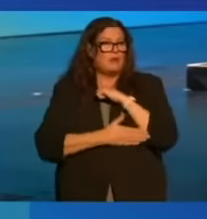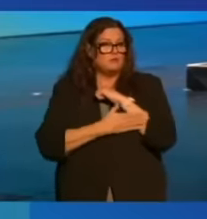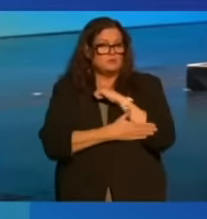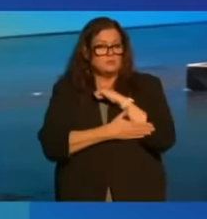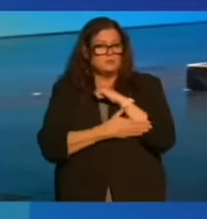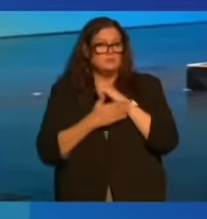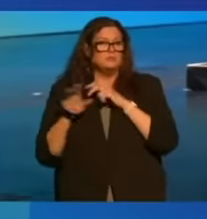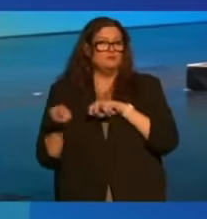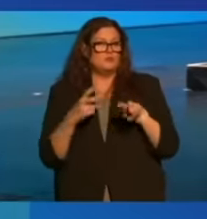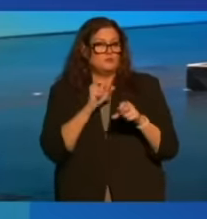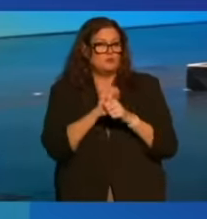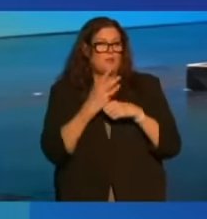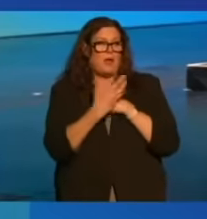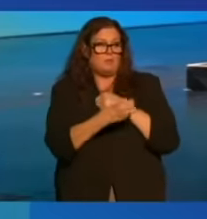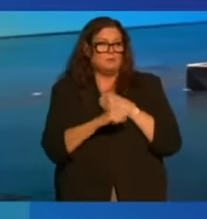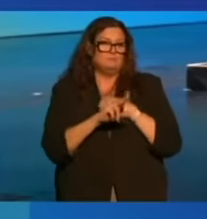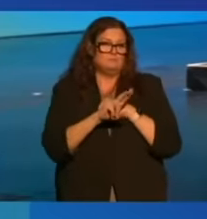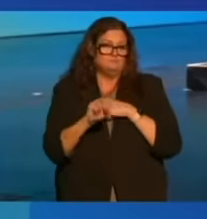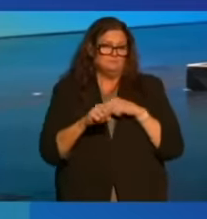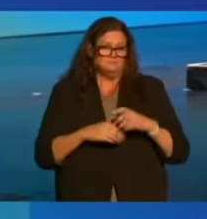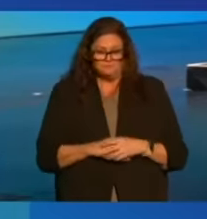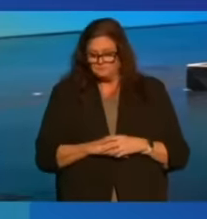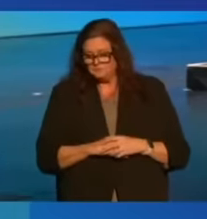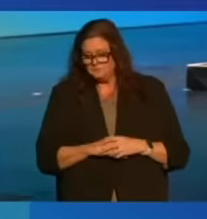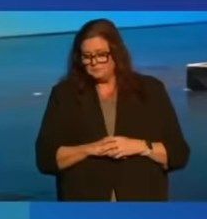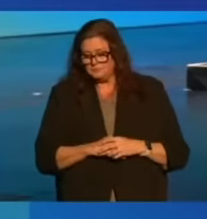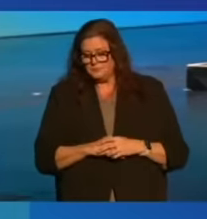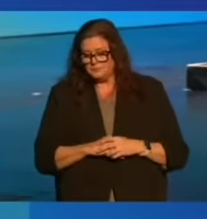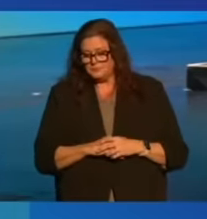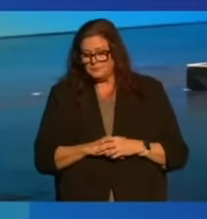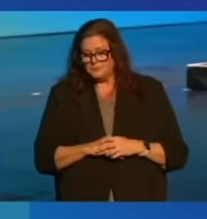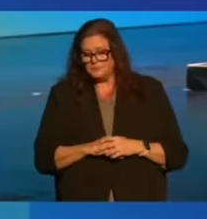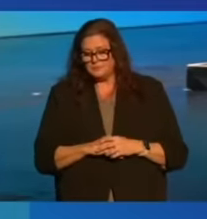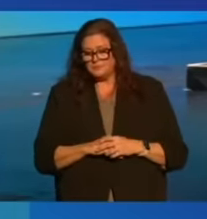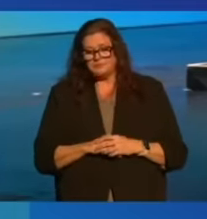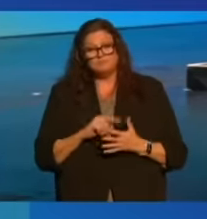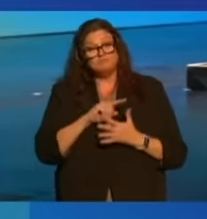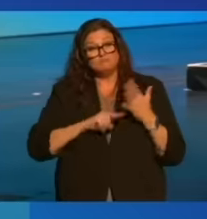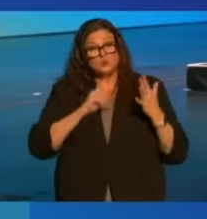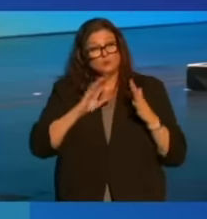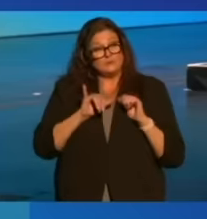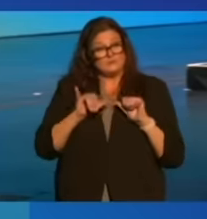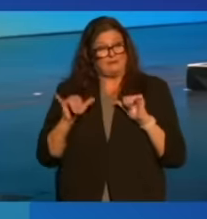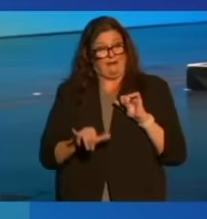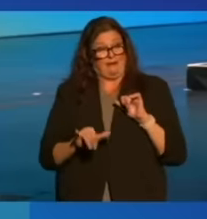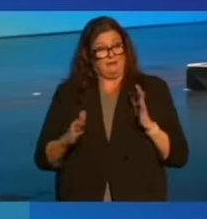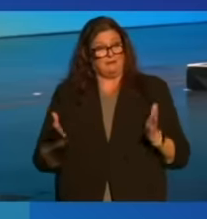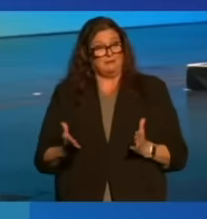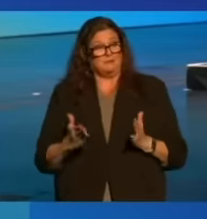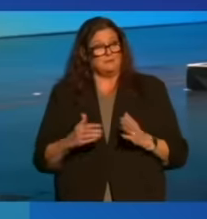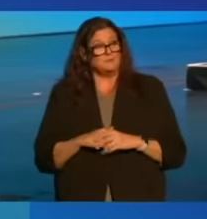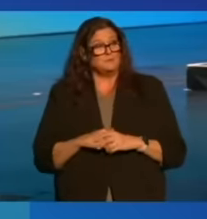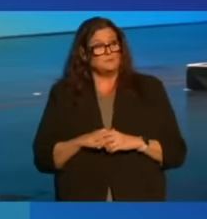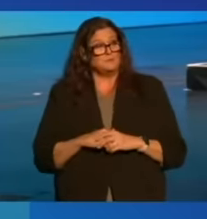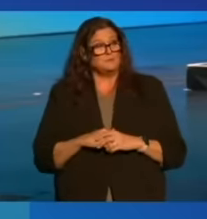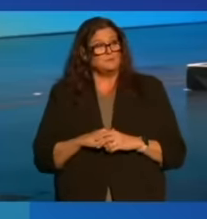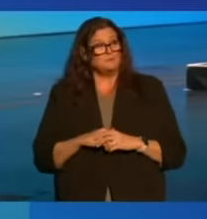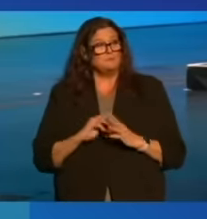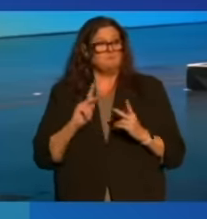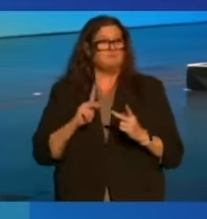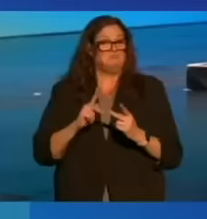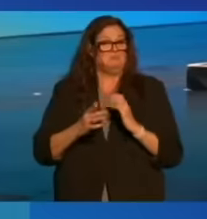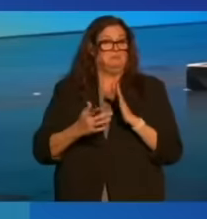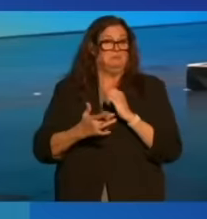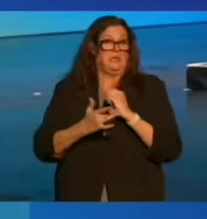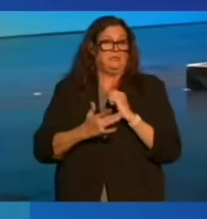jobs out of the country. And those that remained, they perfected techniques